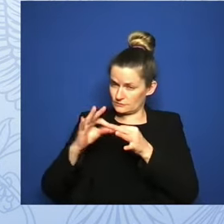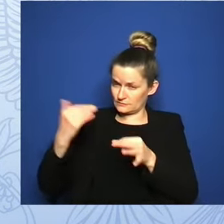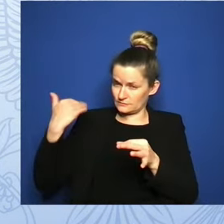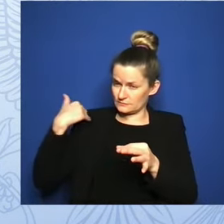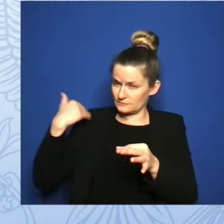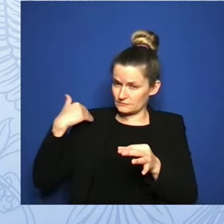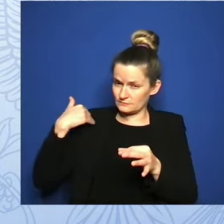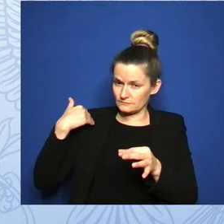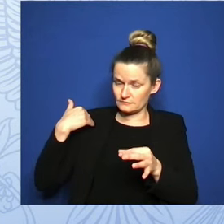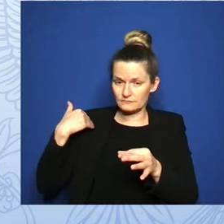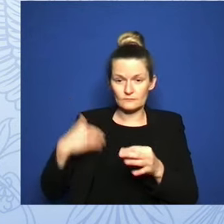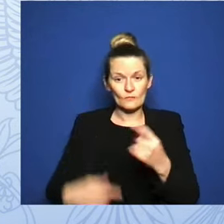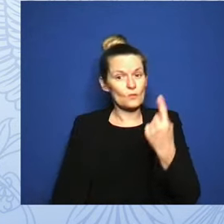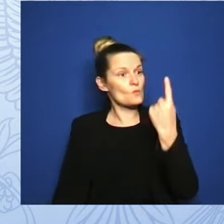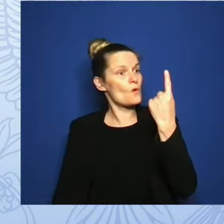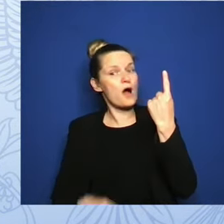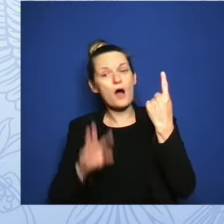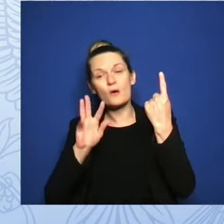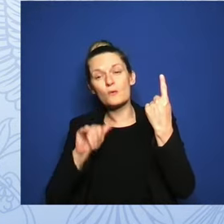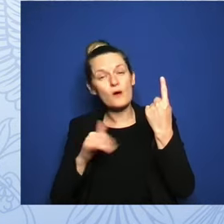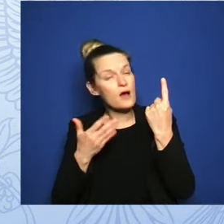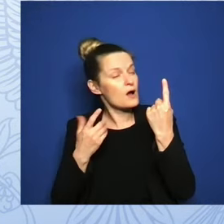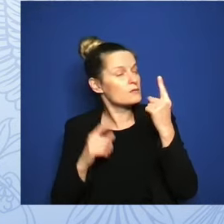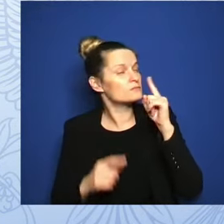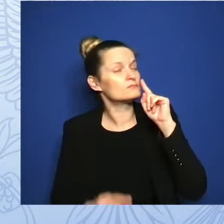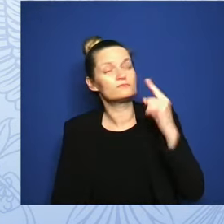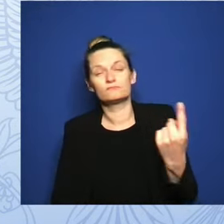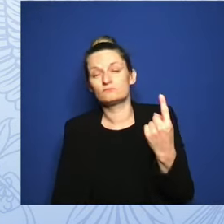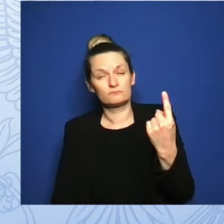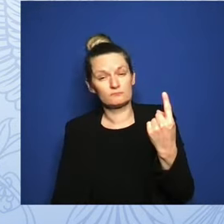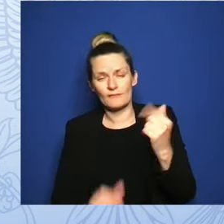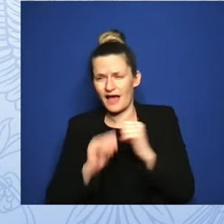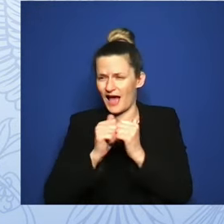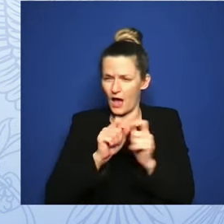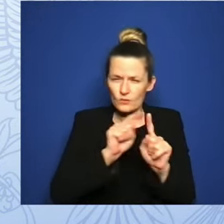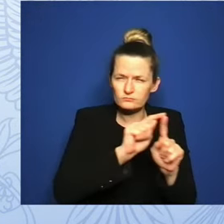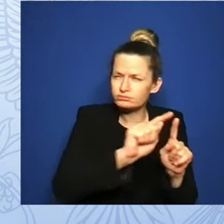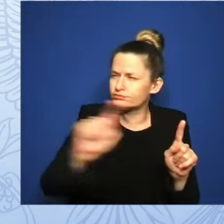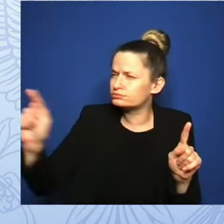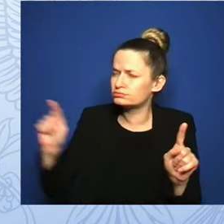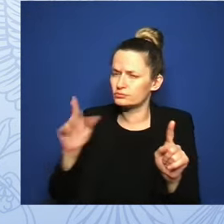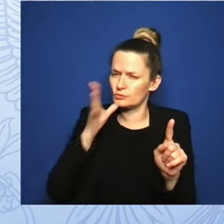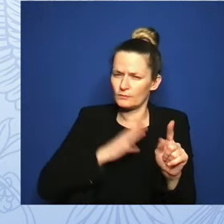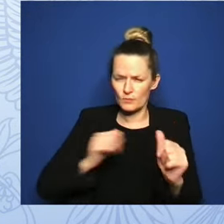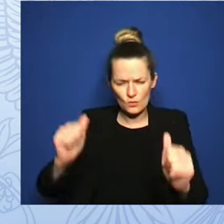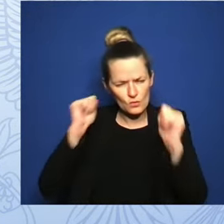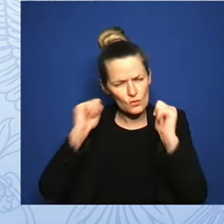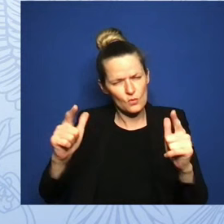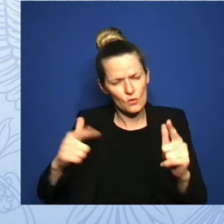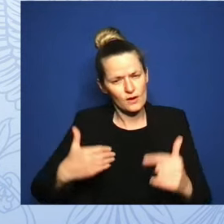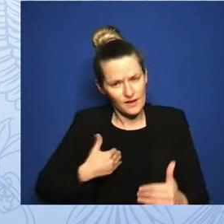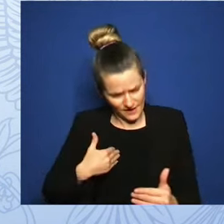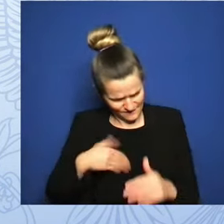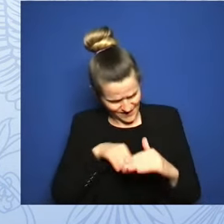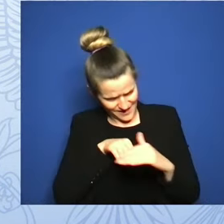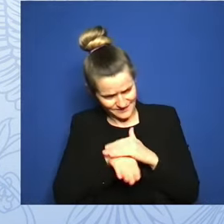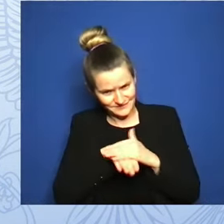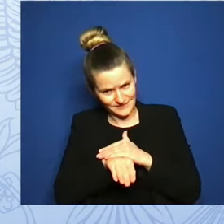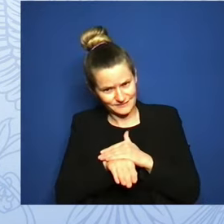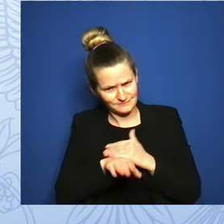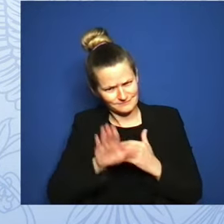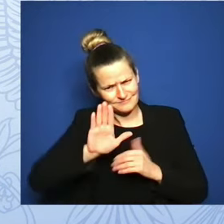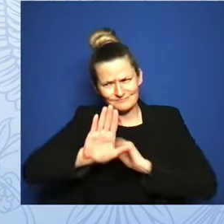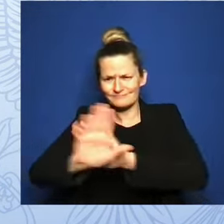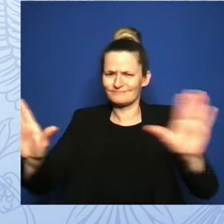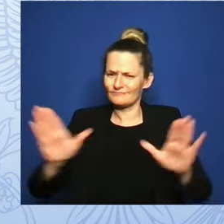that every woman in every state has access to these rights is for Congress to pass a federal law to restore the